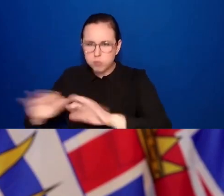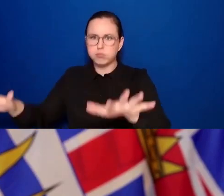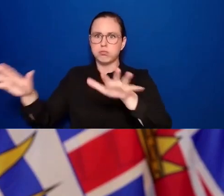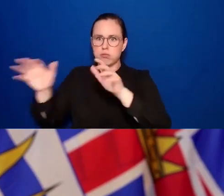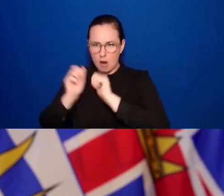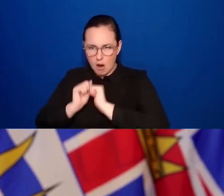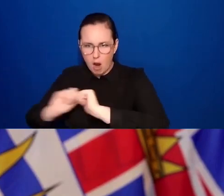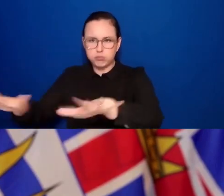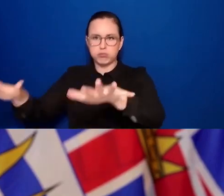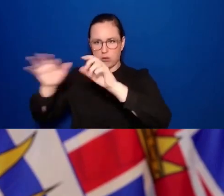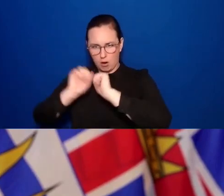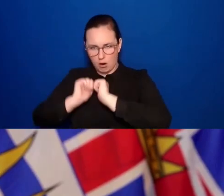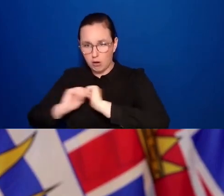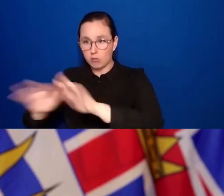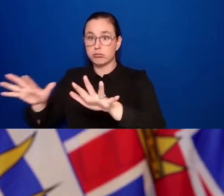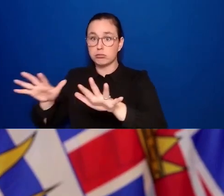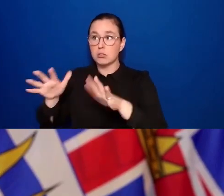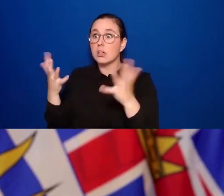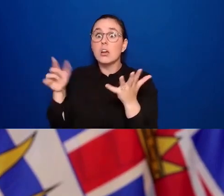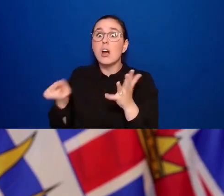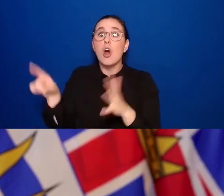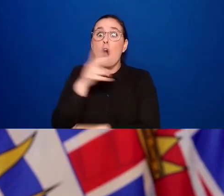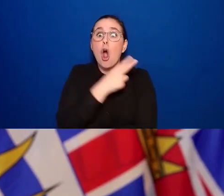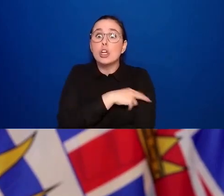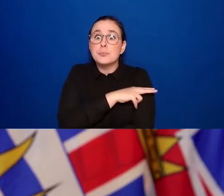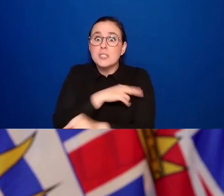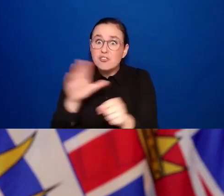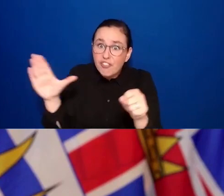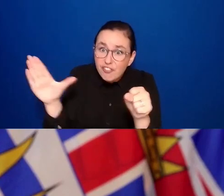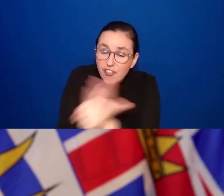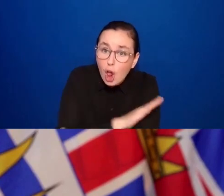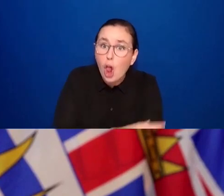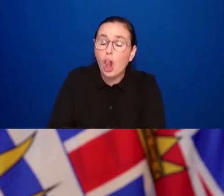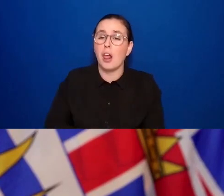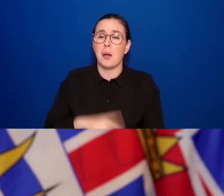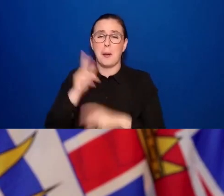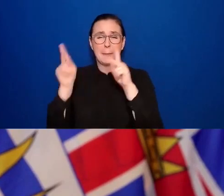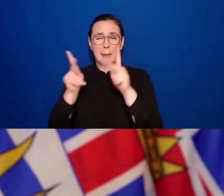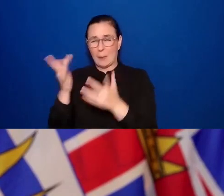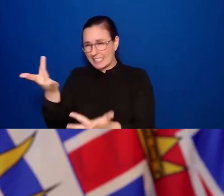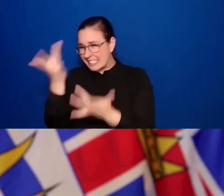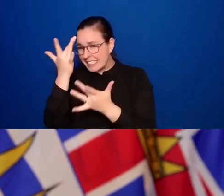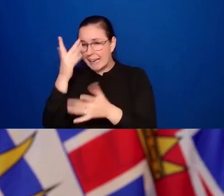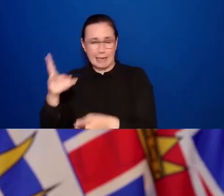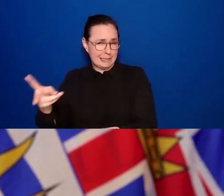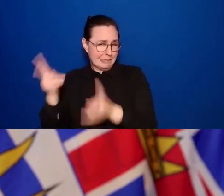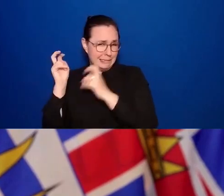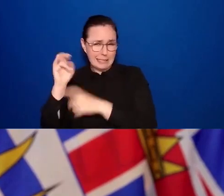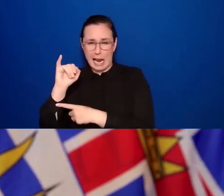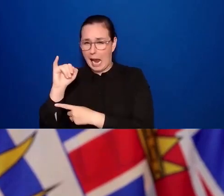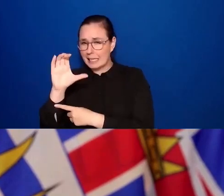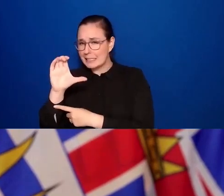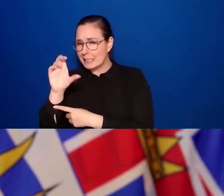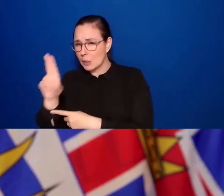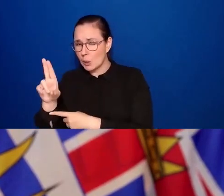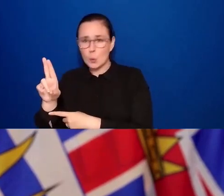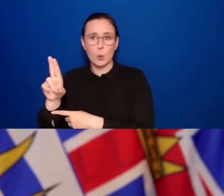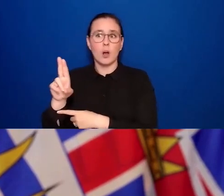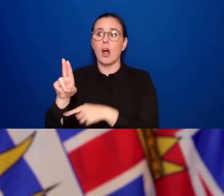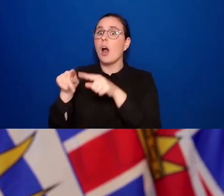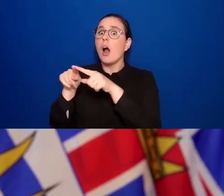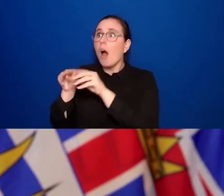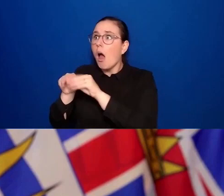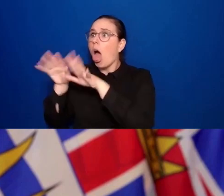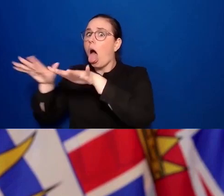strain on hospitals. There were people who were becoming very sick. We had overflow into long-term care homes in particular. That led